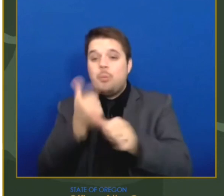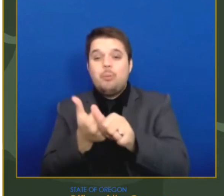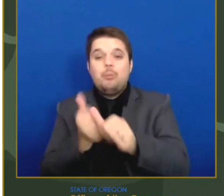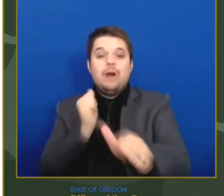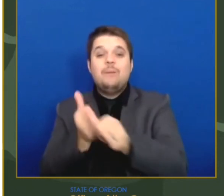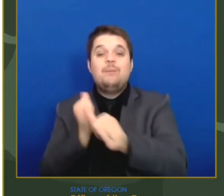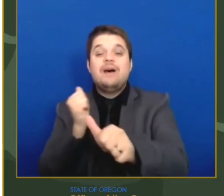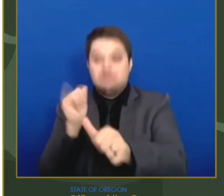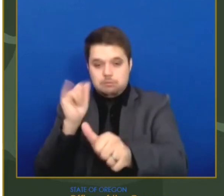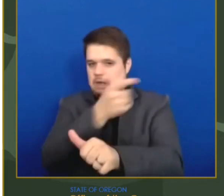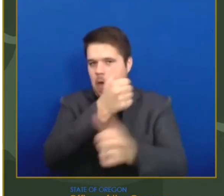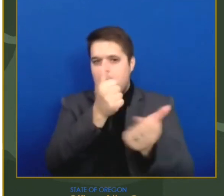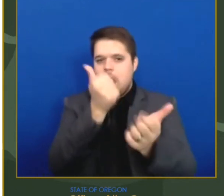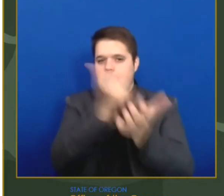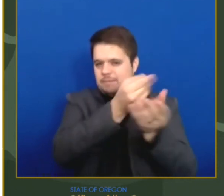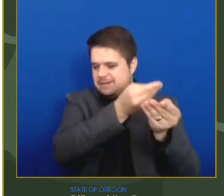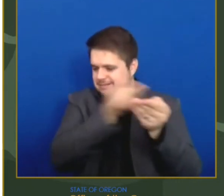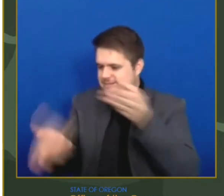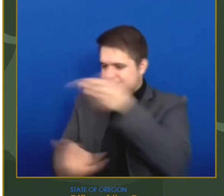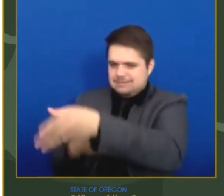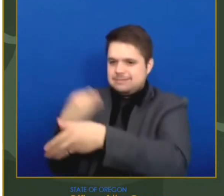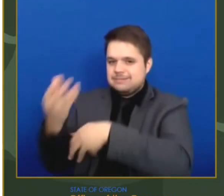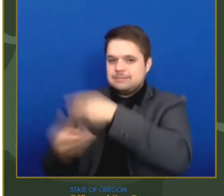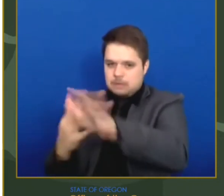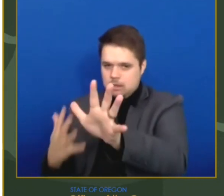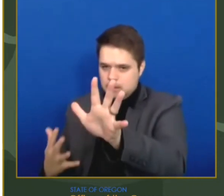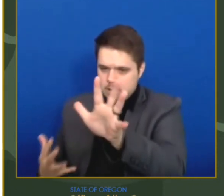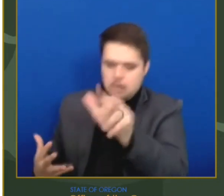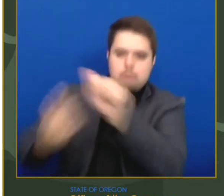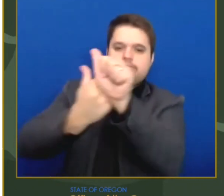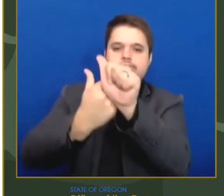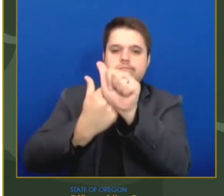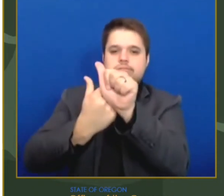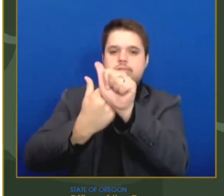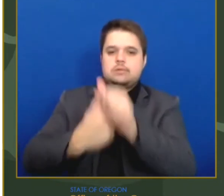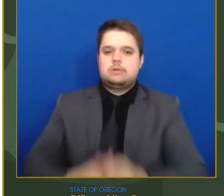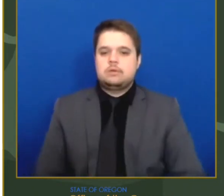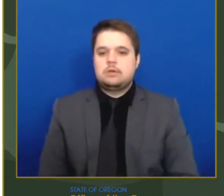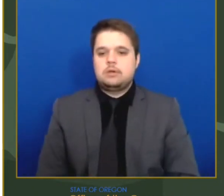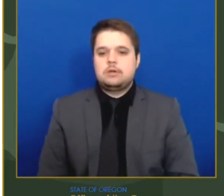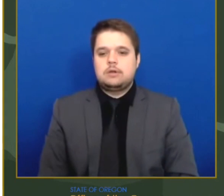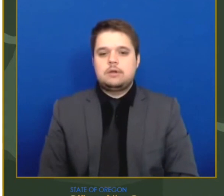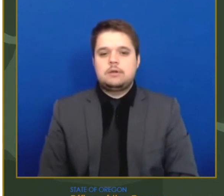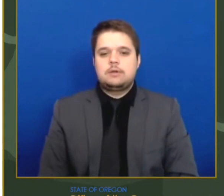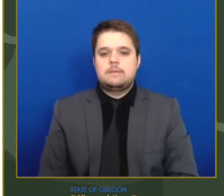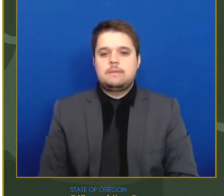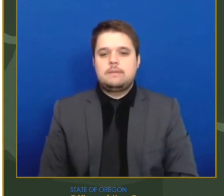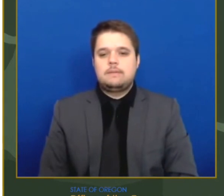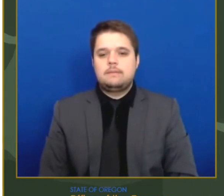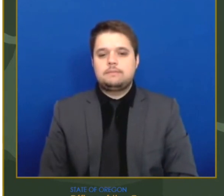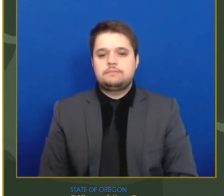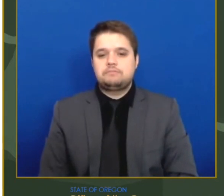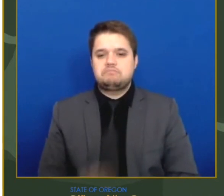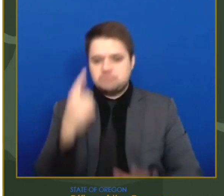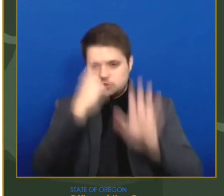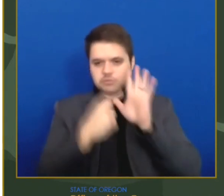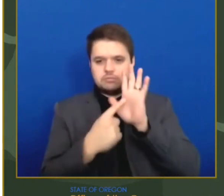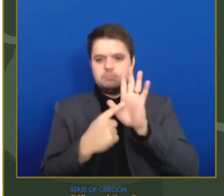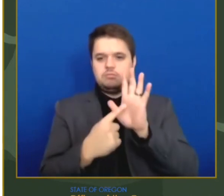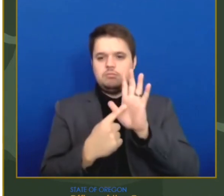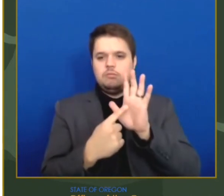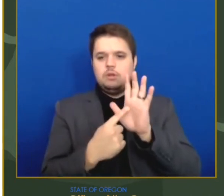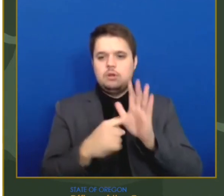County, 1,400 doses, Curry and Grant Counties, 500 doses each, Jackson County, 2,040 doses,